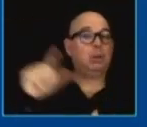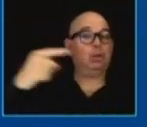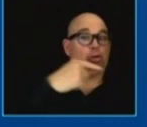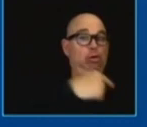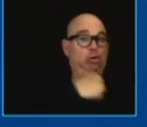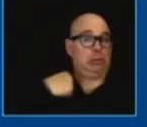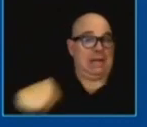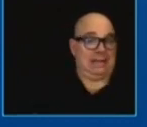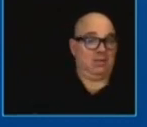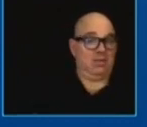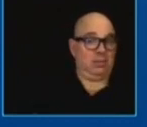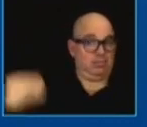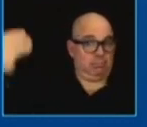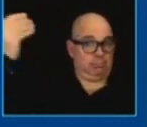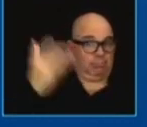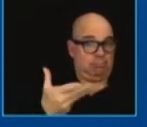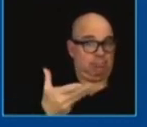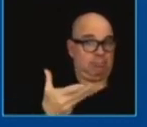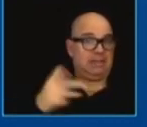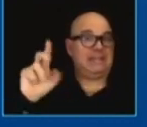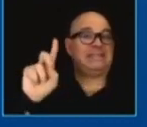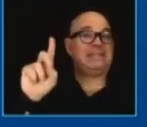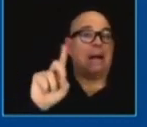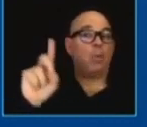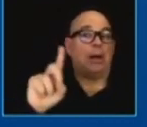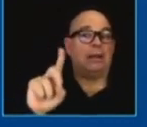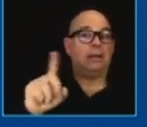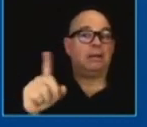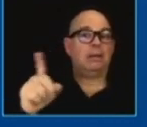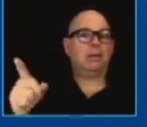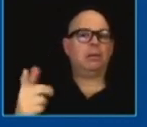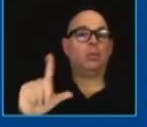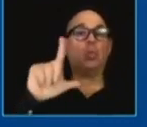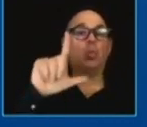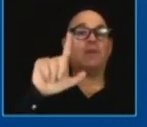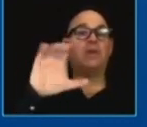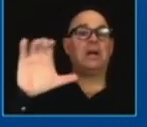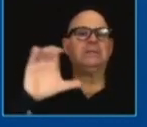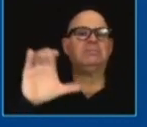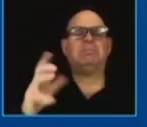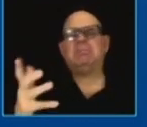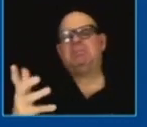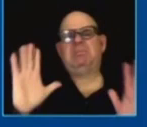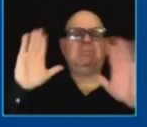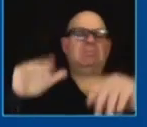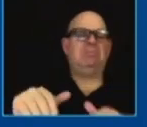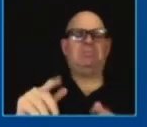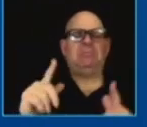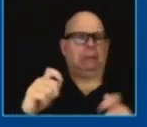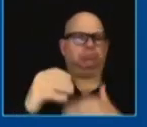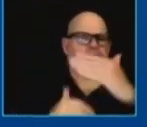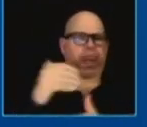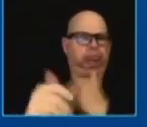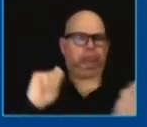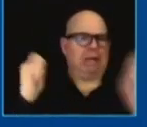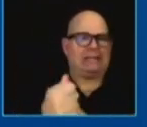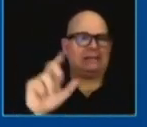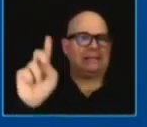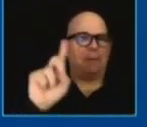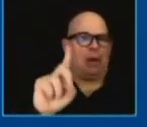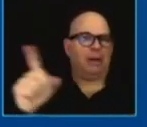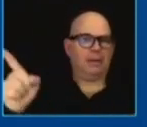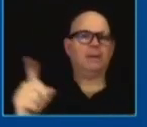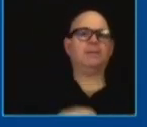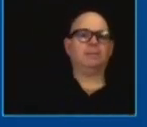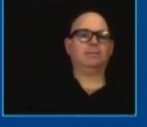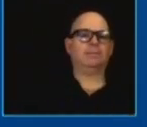that relevant in the 21st century because things are changing so fast so fast you can't generate a consensus